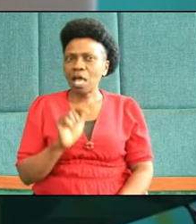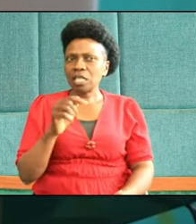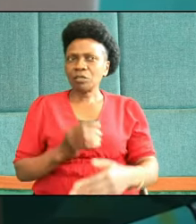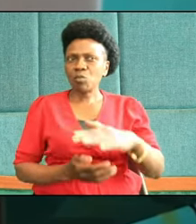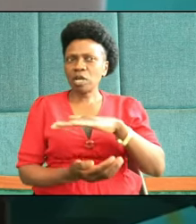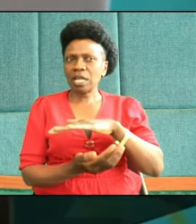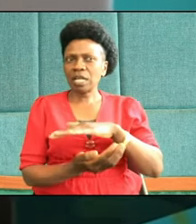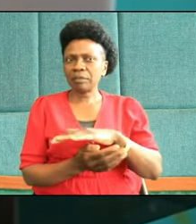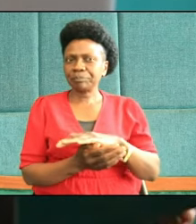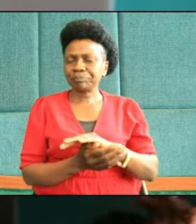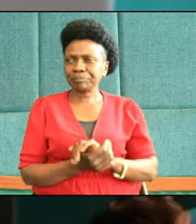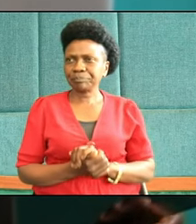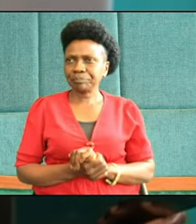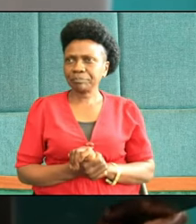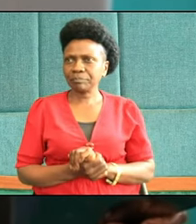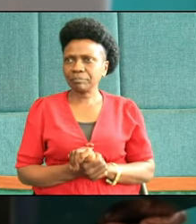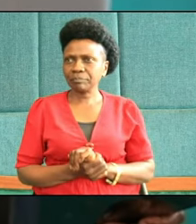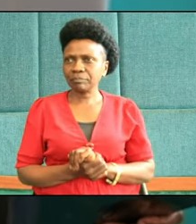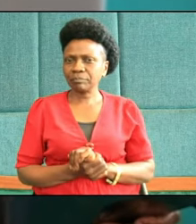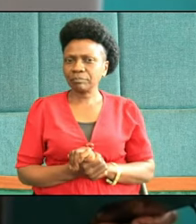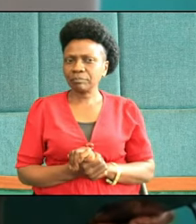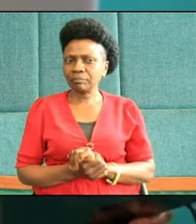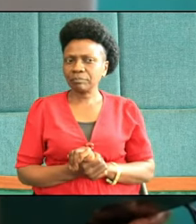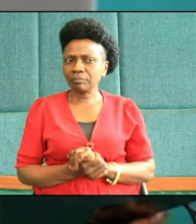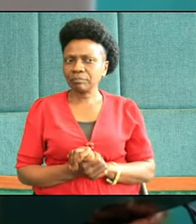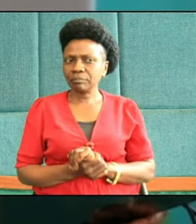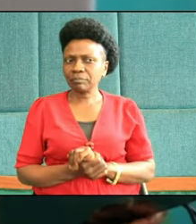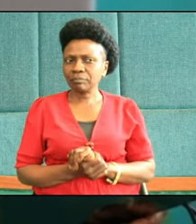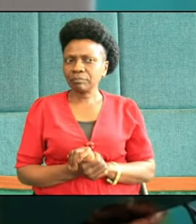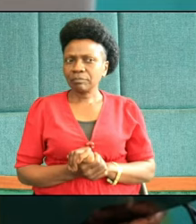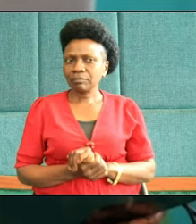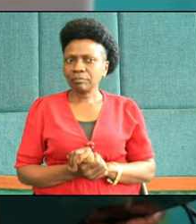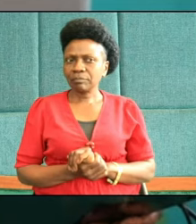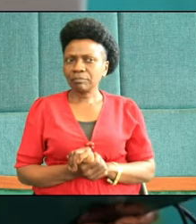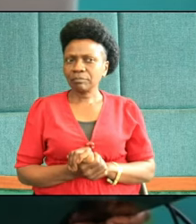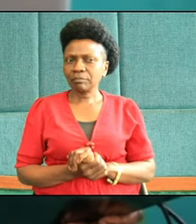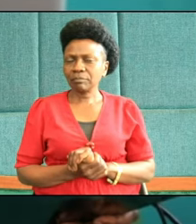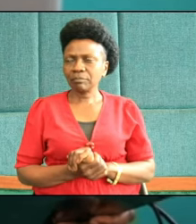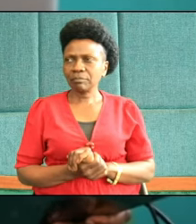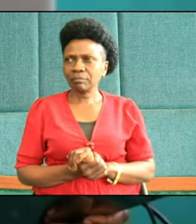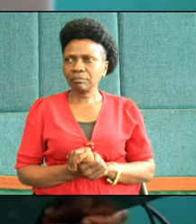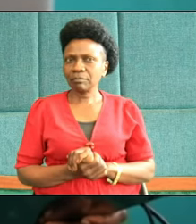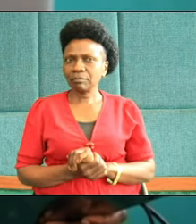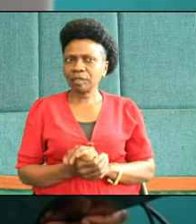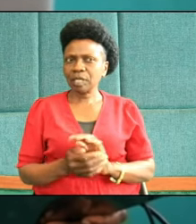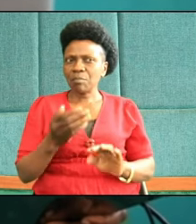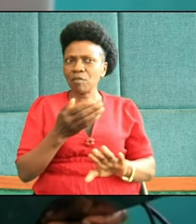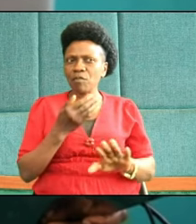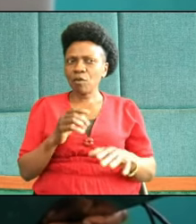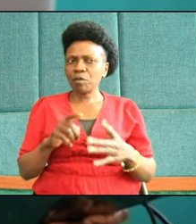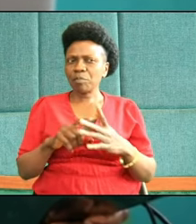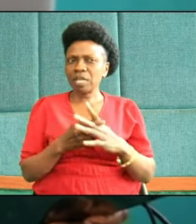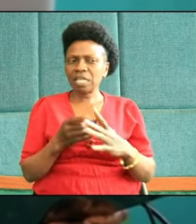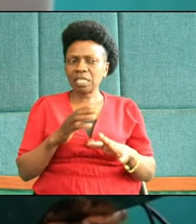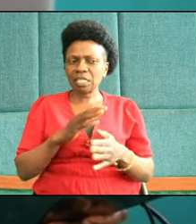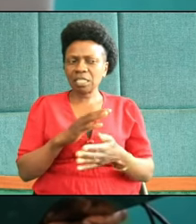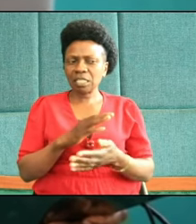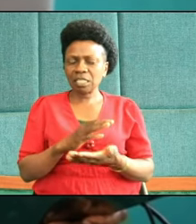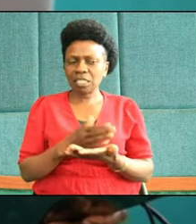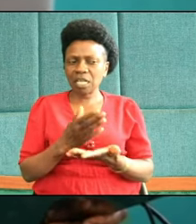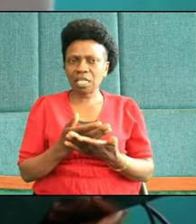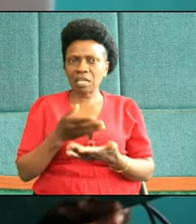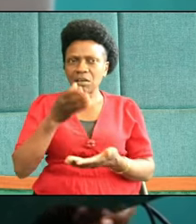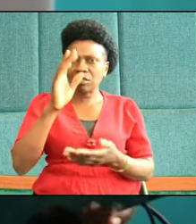morning, I want us, before we begin sharing God's message,